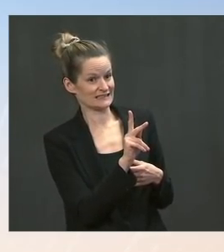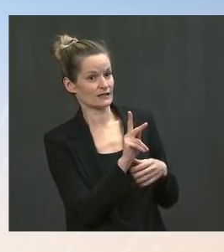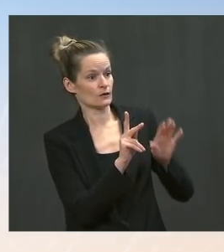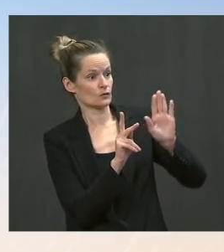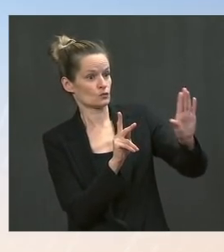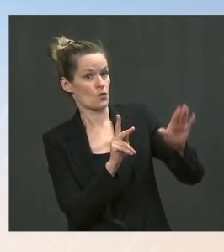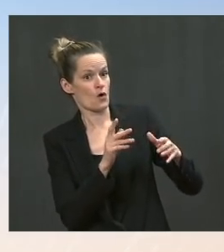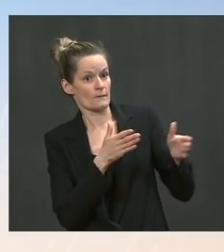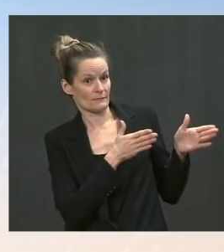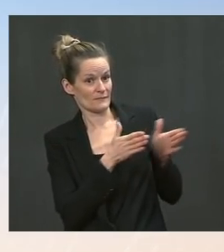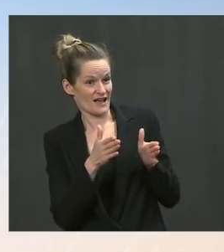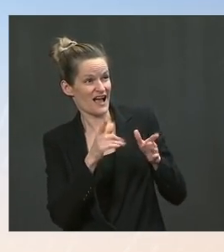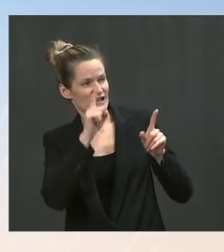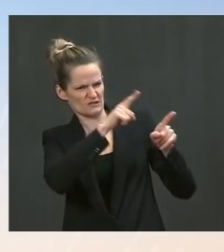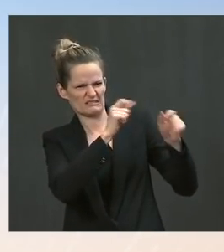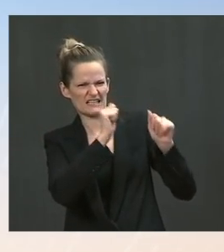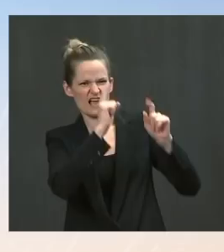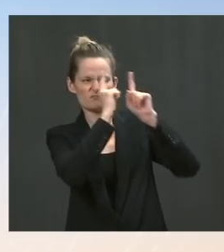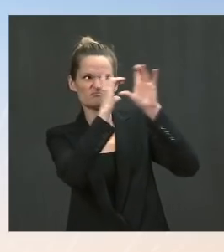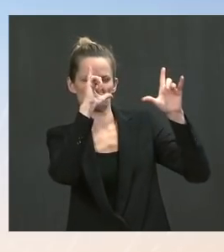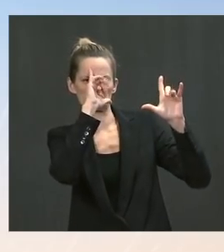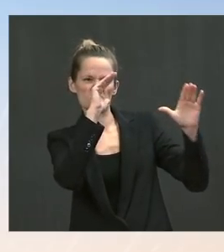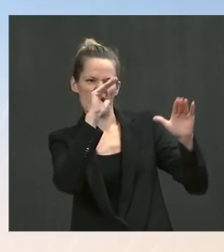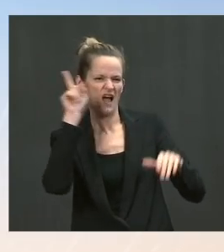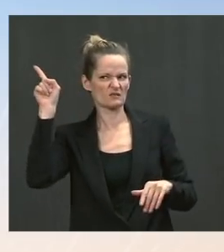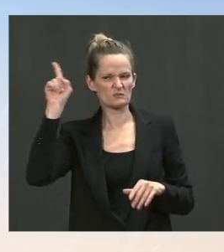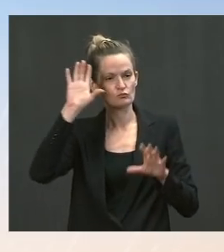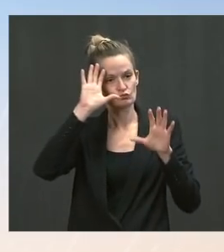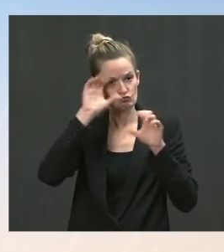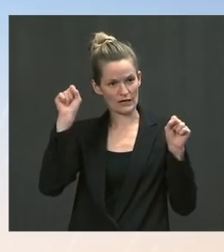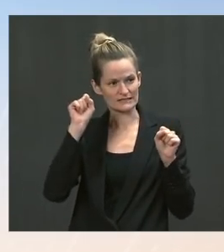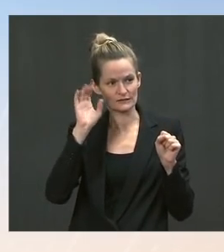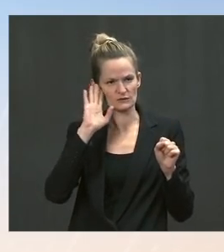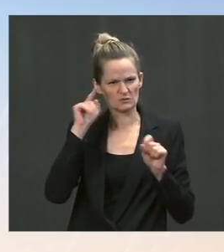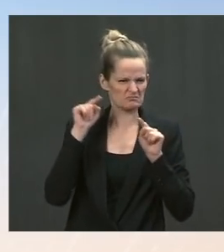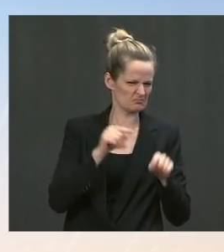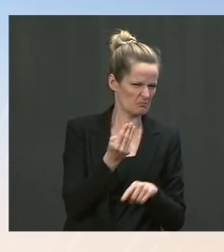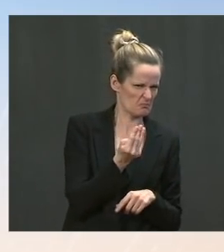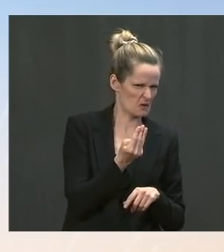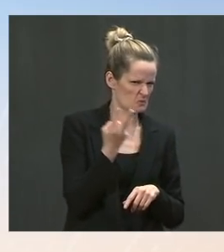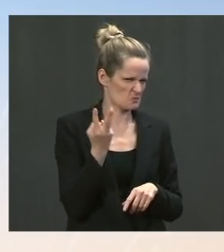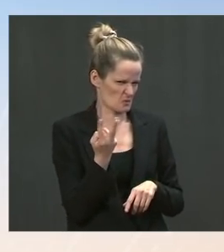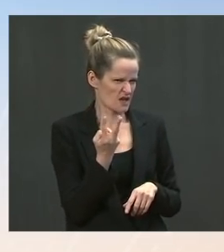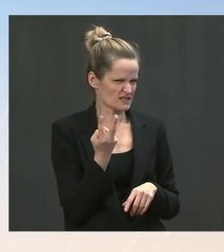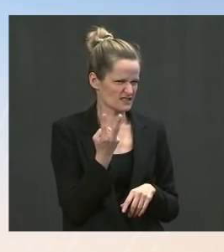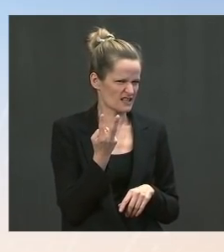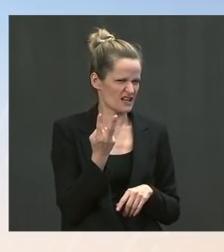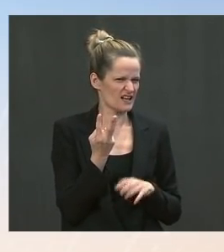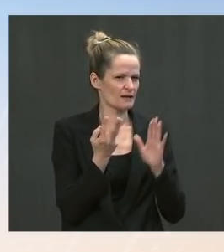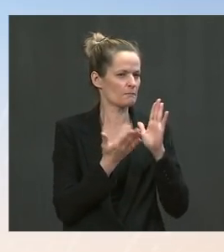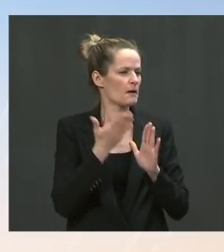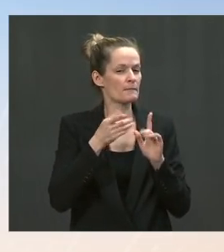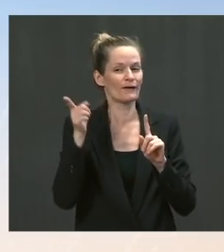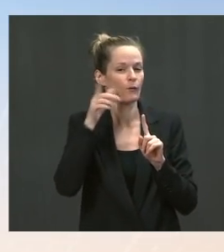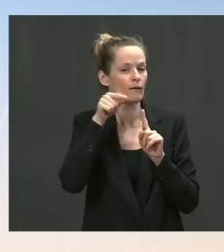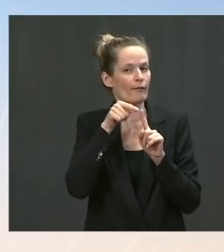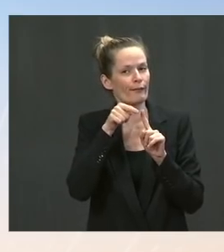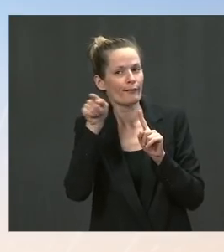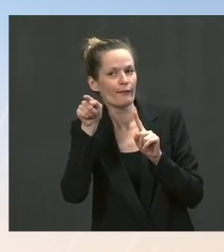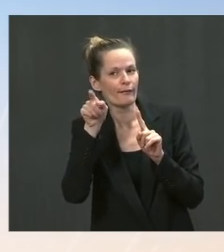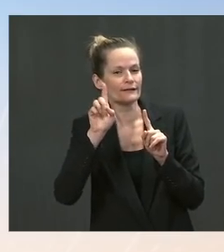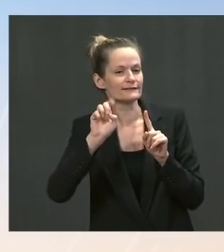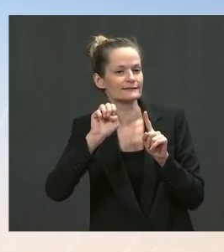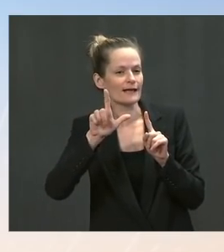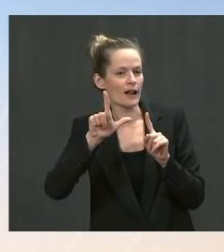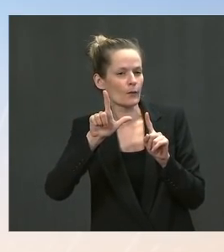early days next week. Even as he goes to Delaware or Camp David, he will of course still be working, but we will of course provide